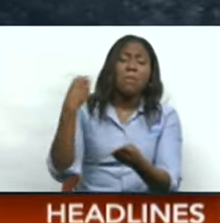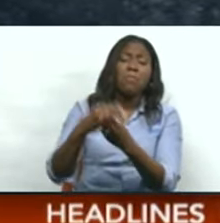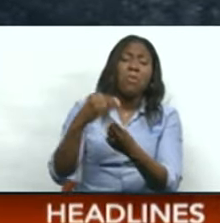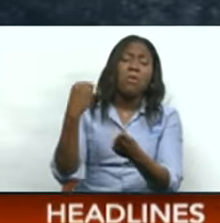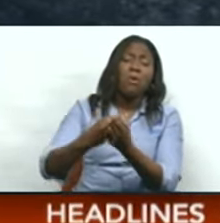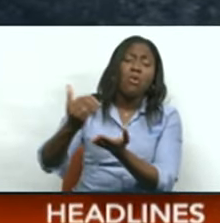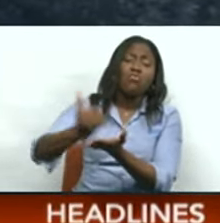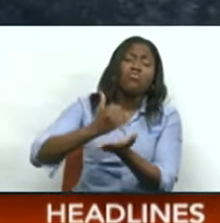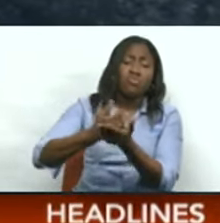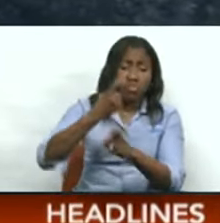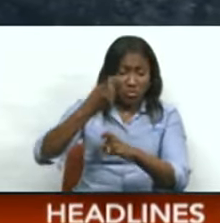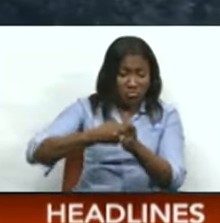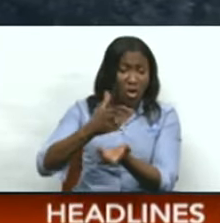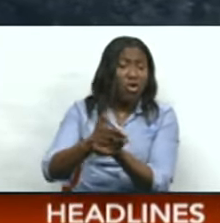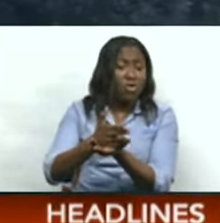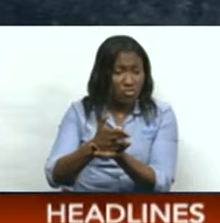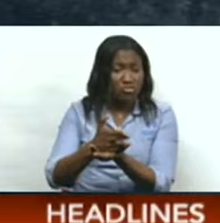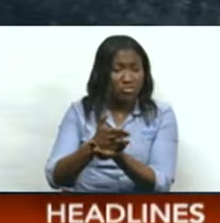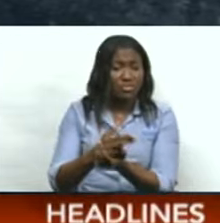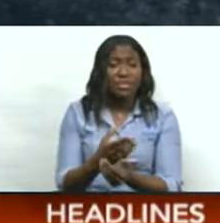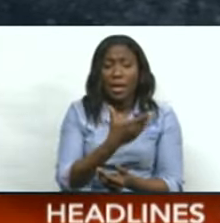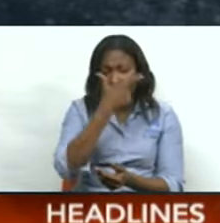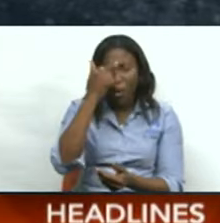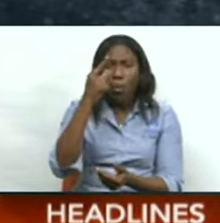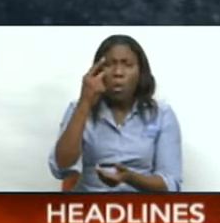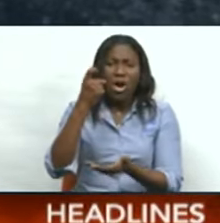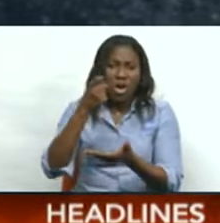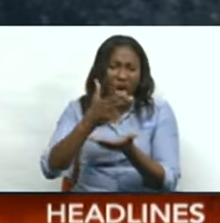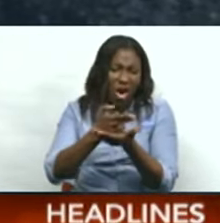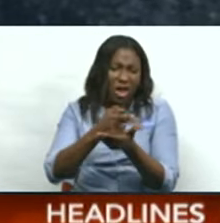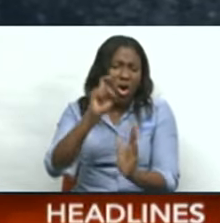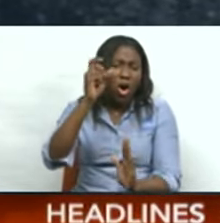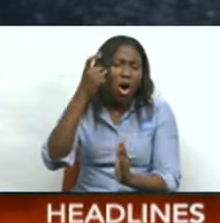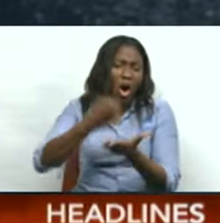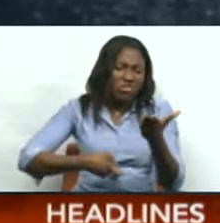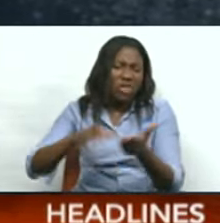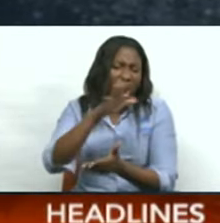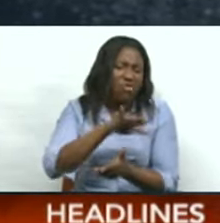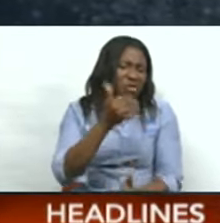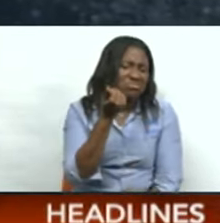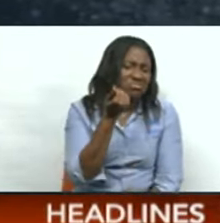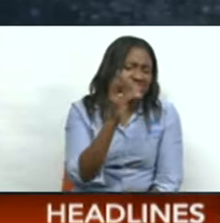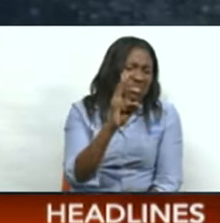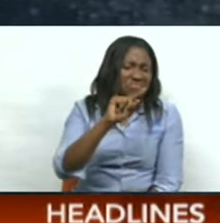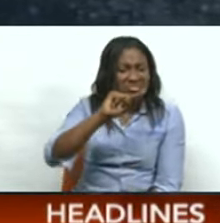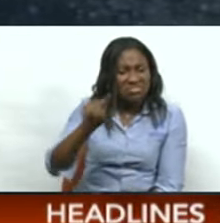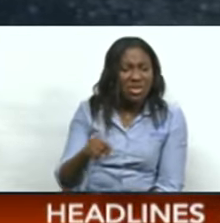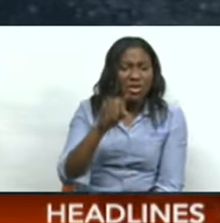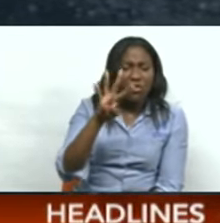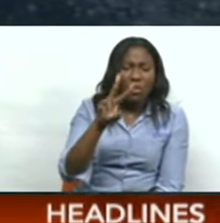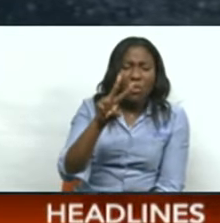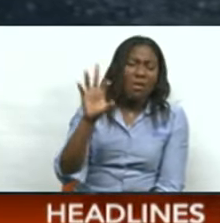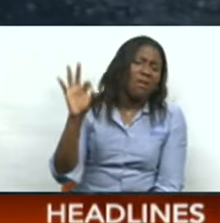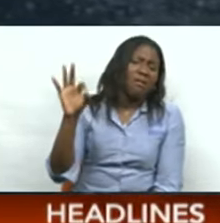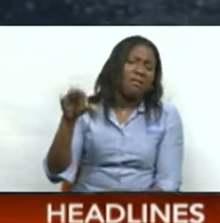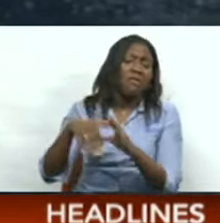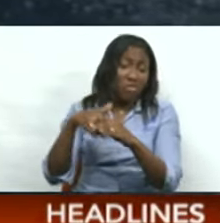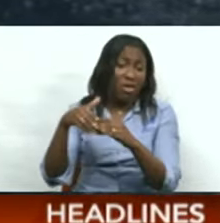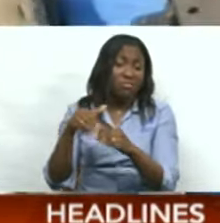.3 million, with the average cost of a gun on the black market in this country going for around $17,500.